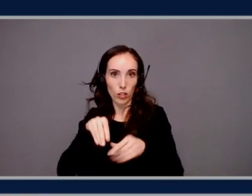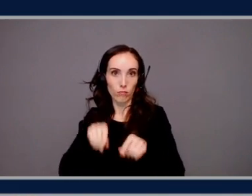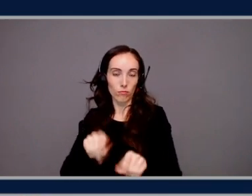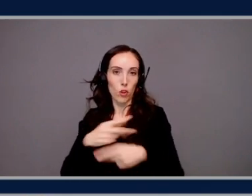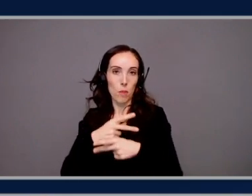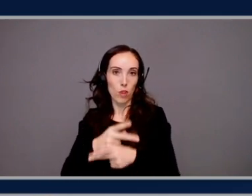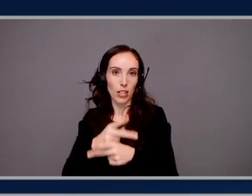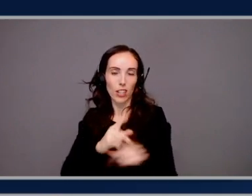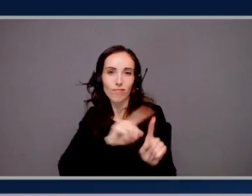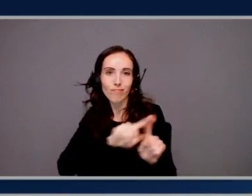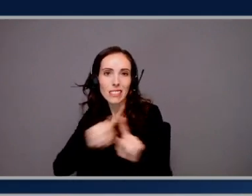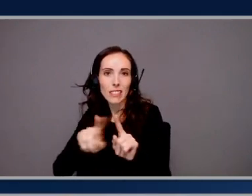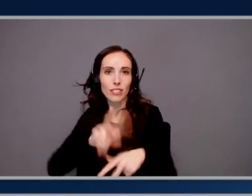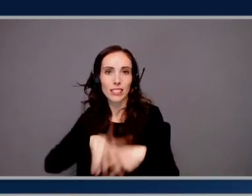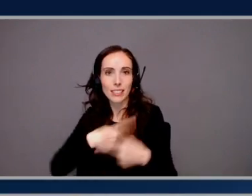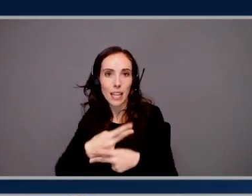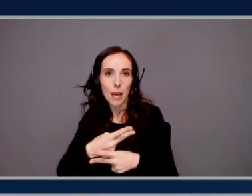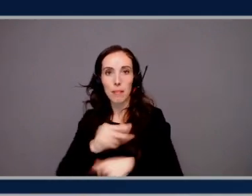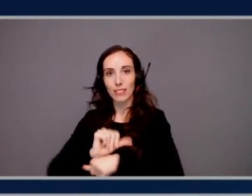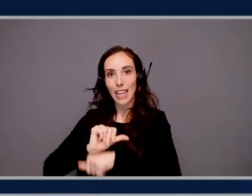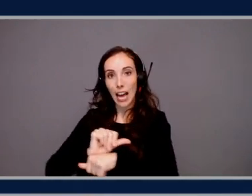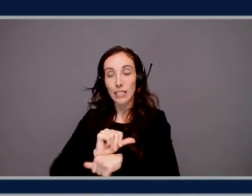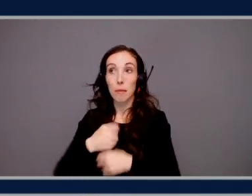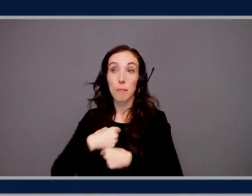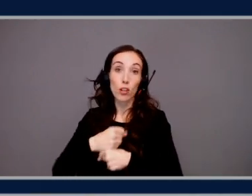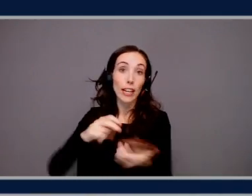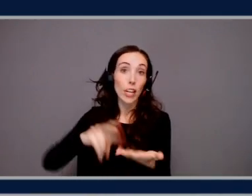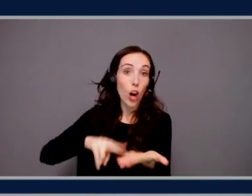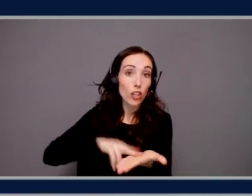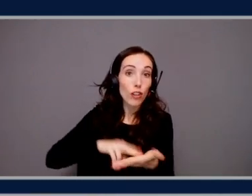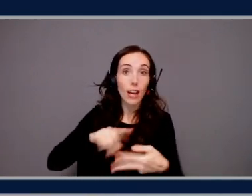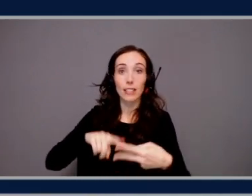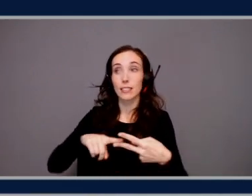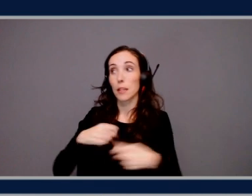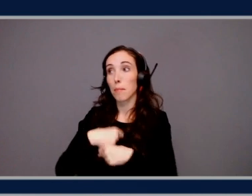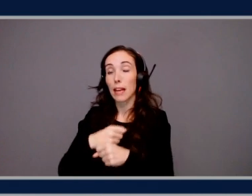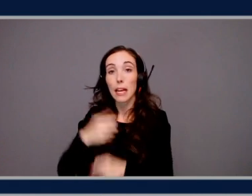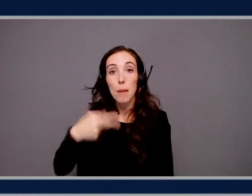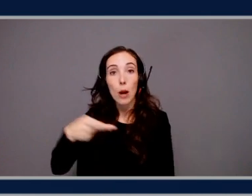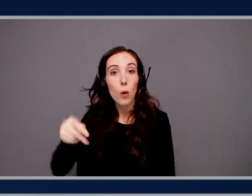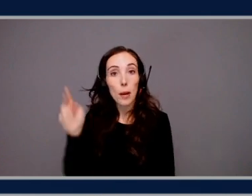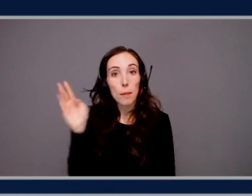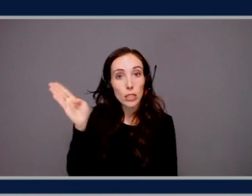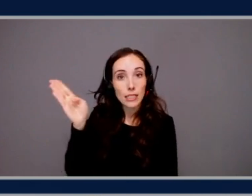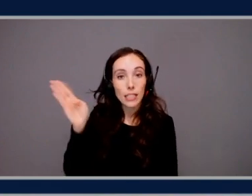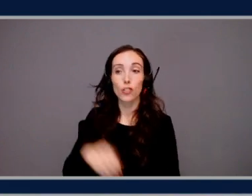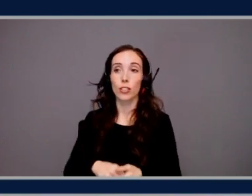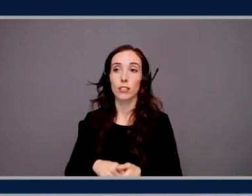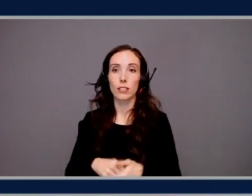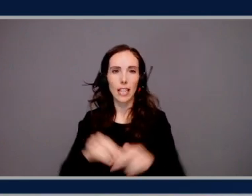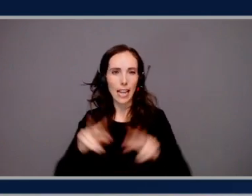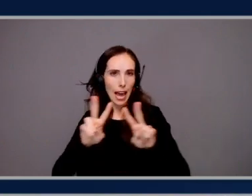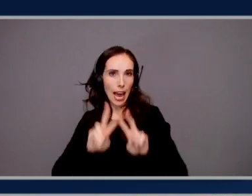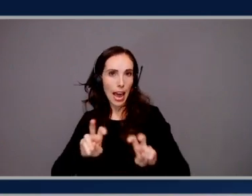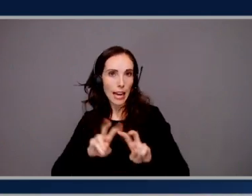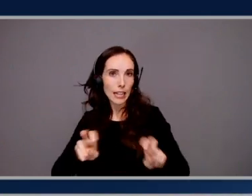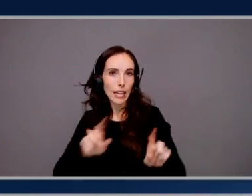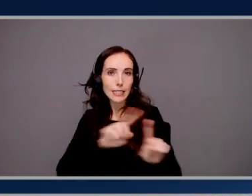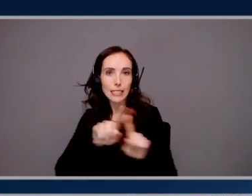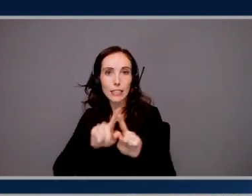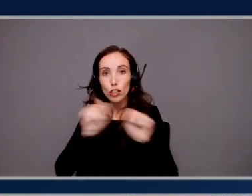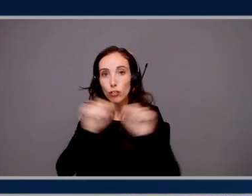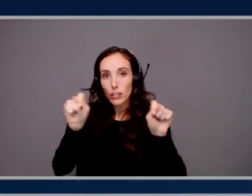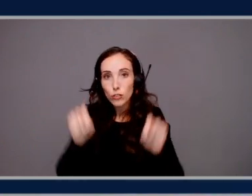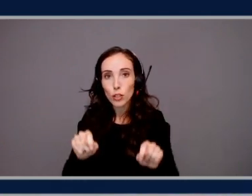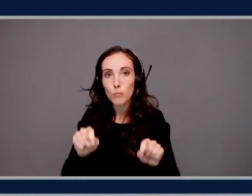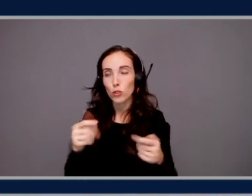within our business, whether that's creating contracts for us, making PowerPoint presentations for us, analyzing different transcriptions and more to